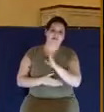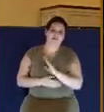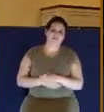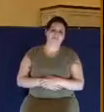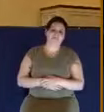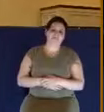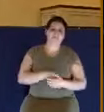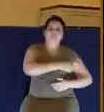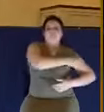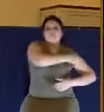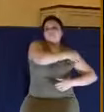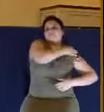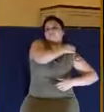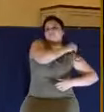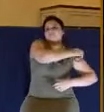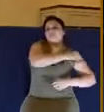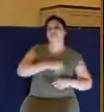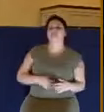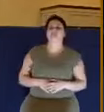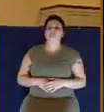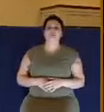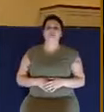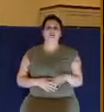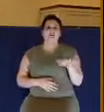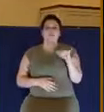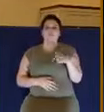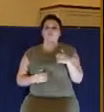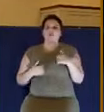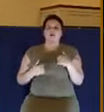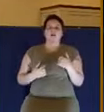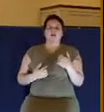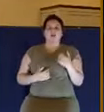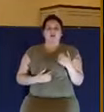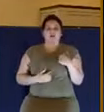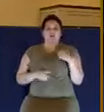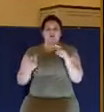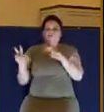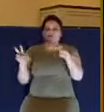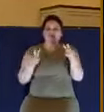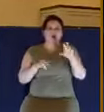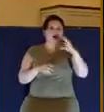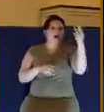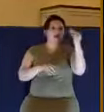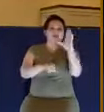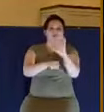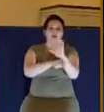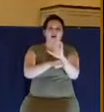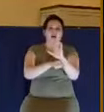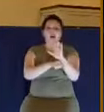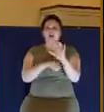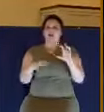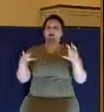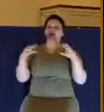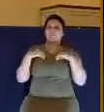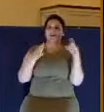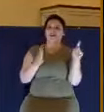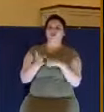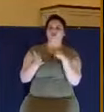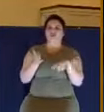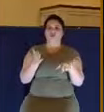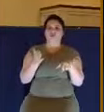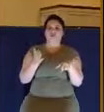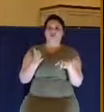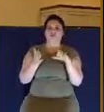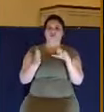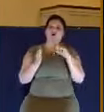And by the way, this is why I am so shocked to see pastors and churches adopting critical race theory into their church as some